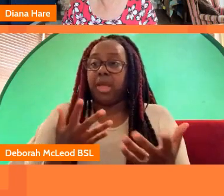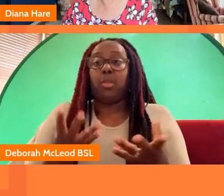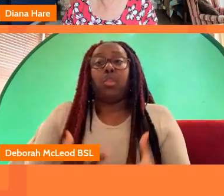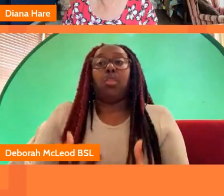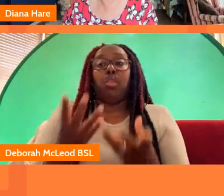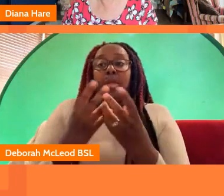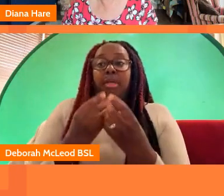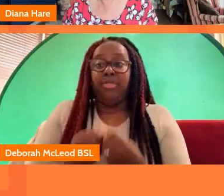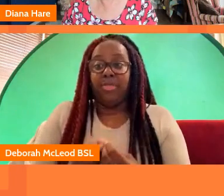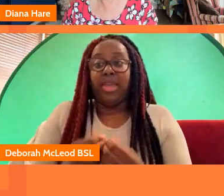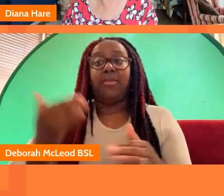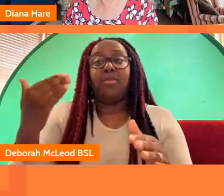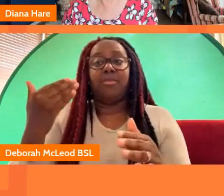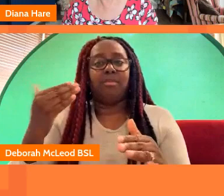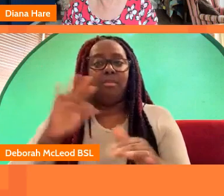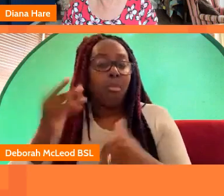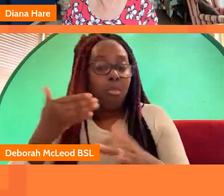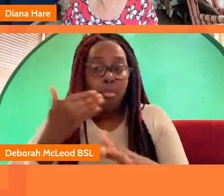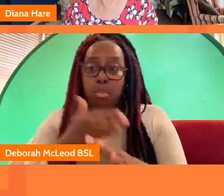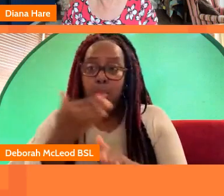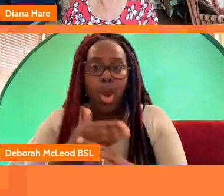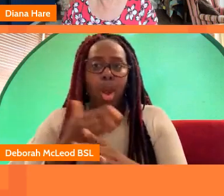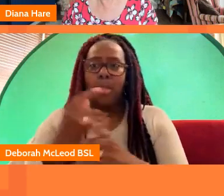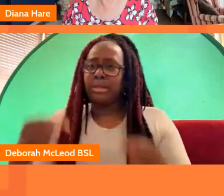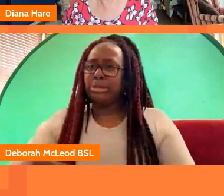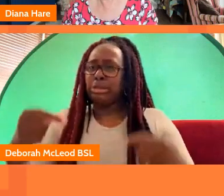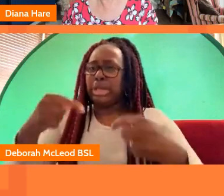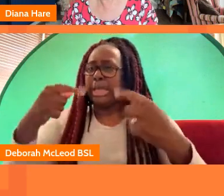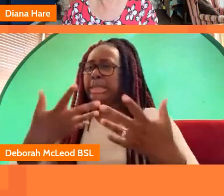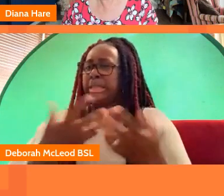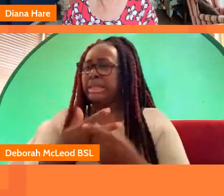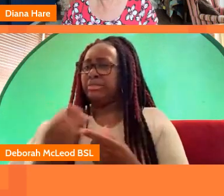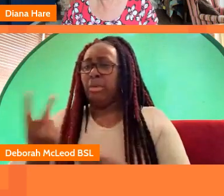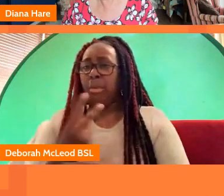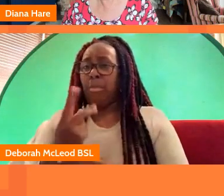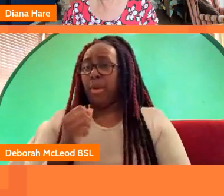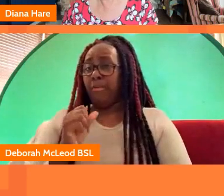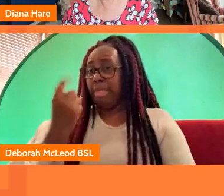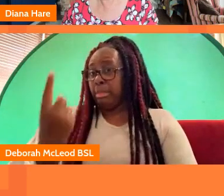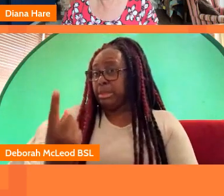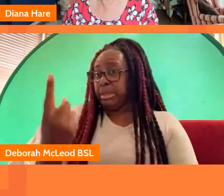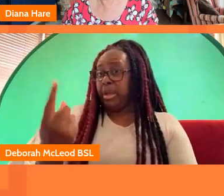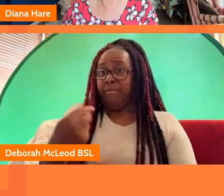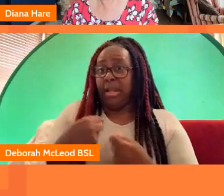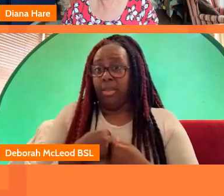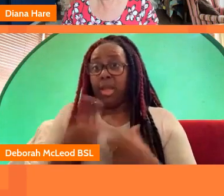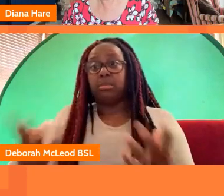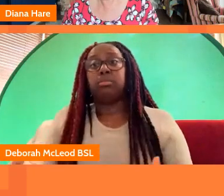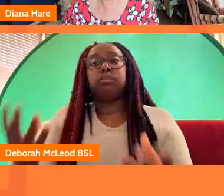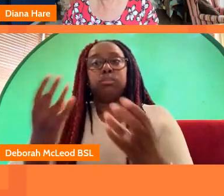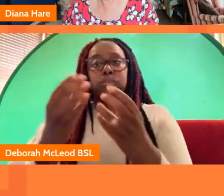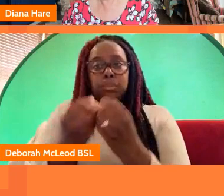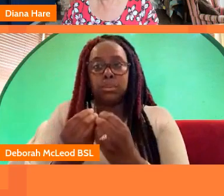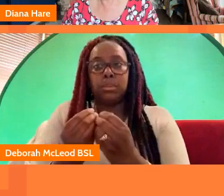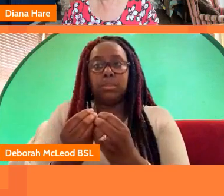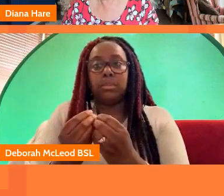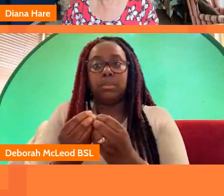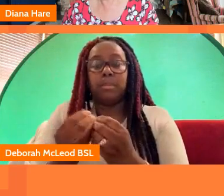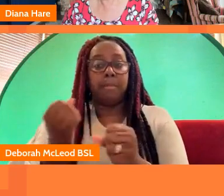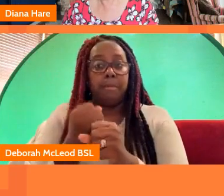that that's where all the work's going on that's the challenge for both them and for us to kind of come together and make that work